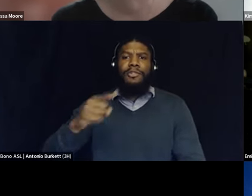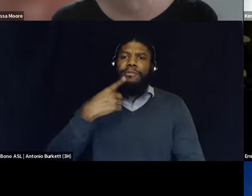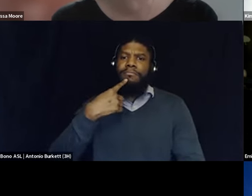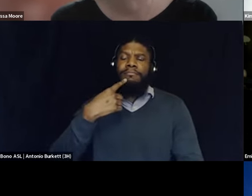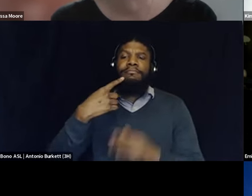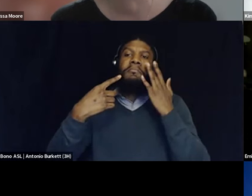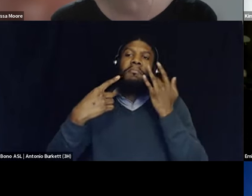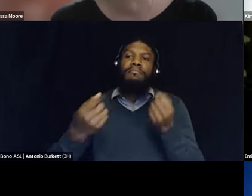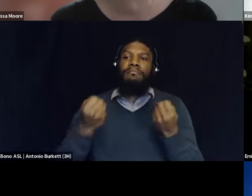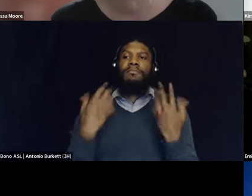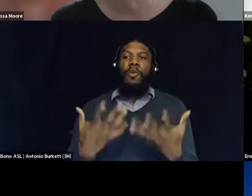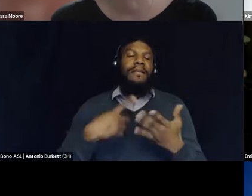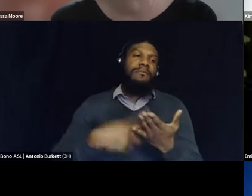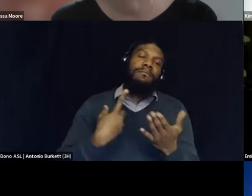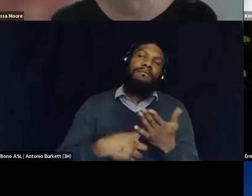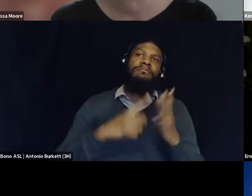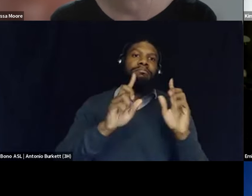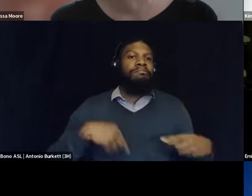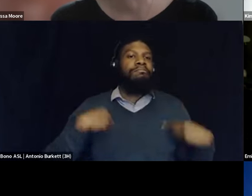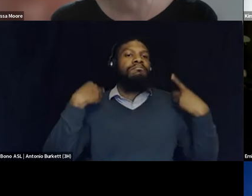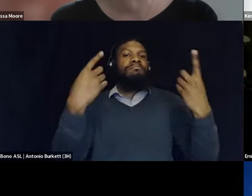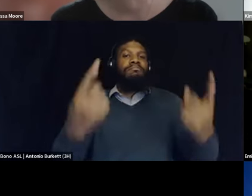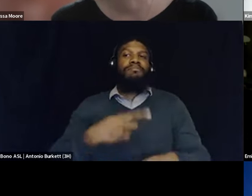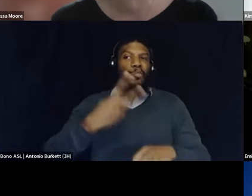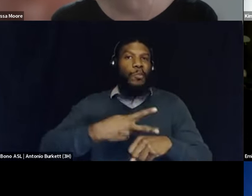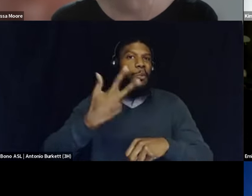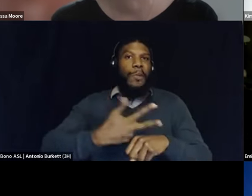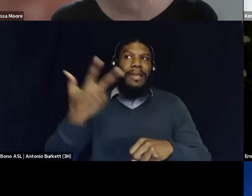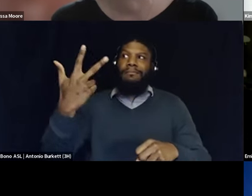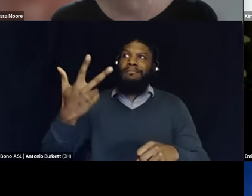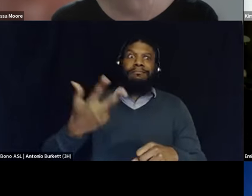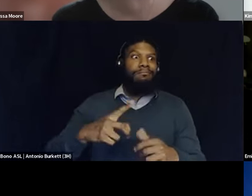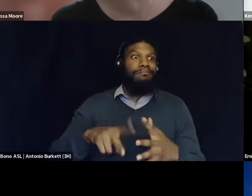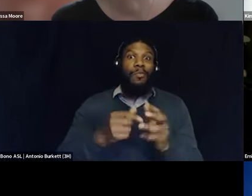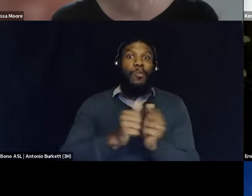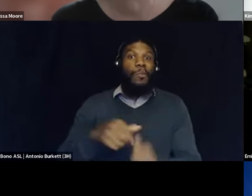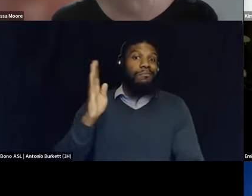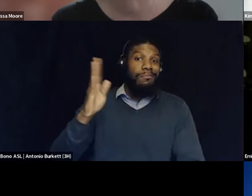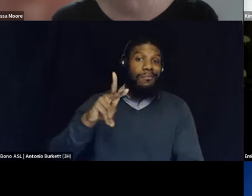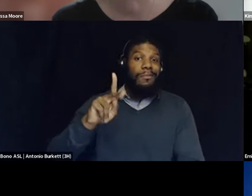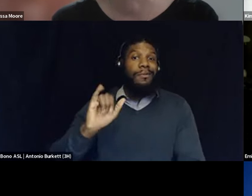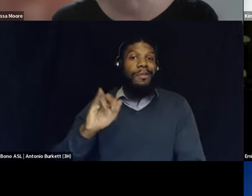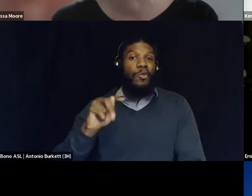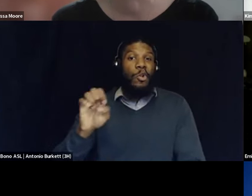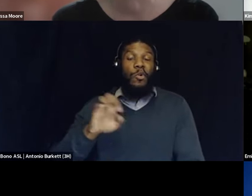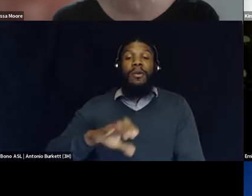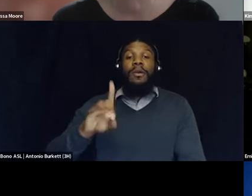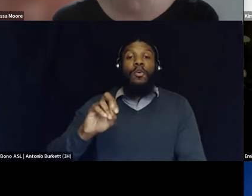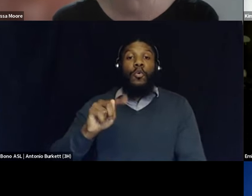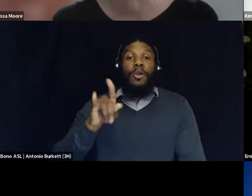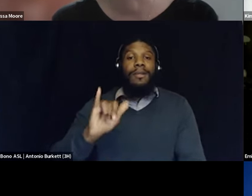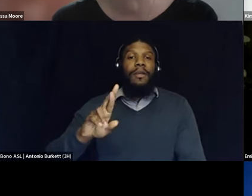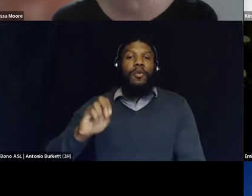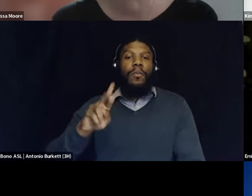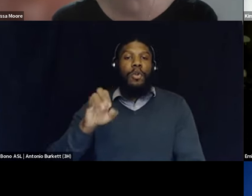so much of the rich discussion that we've been having from the keynote yesterday, Dorothy Roberts and Virginia